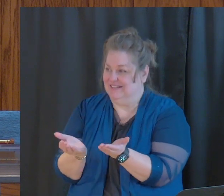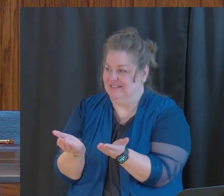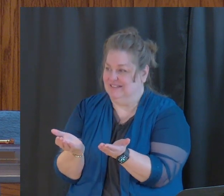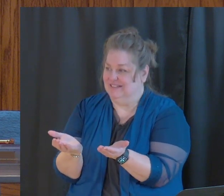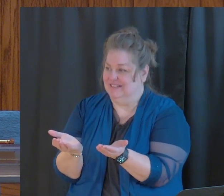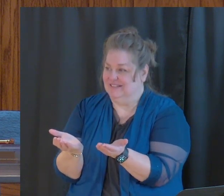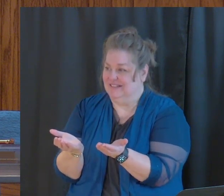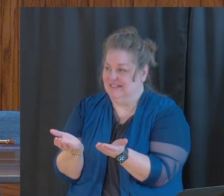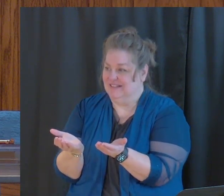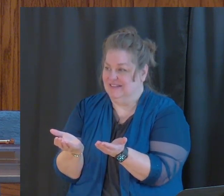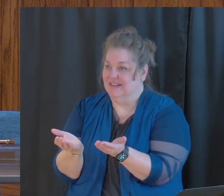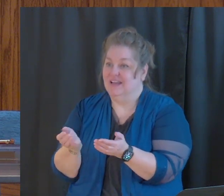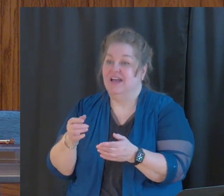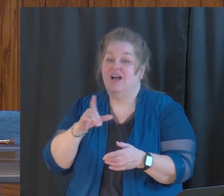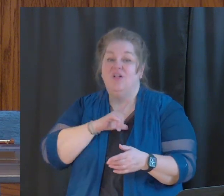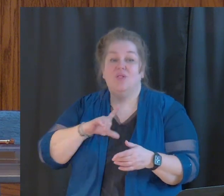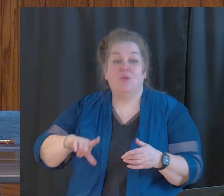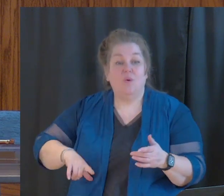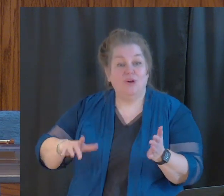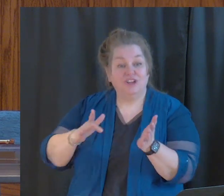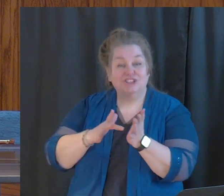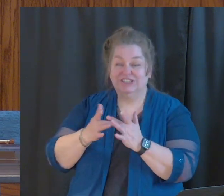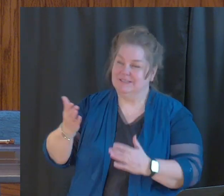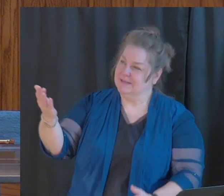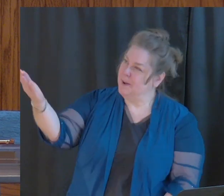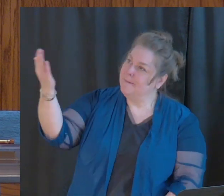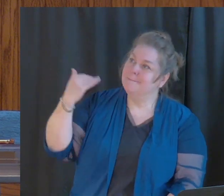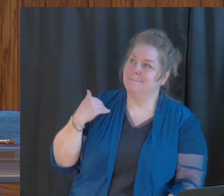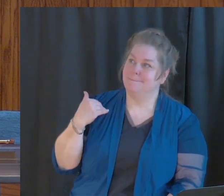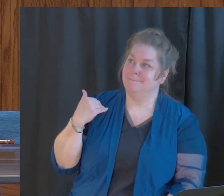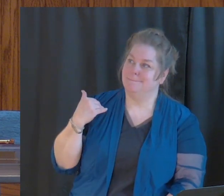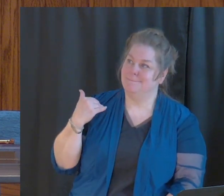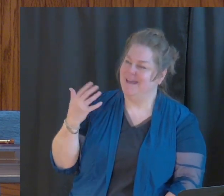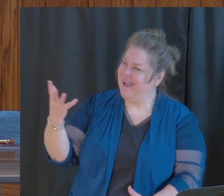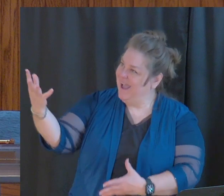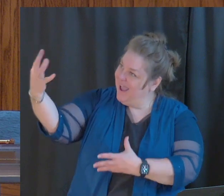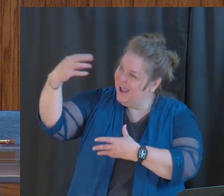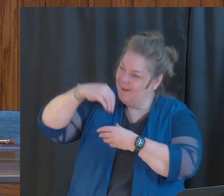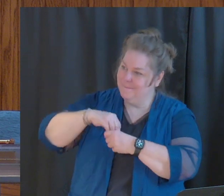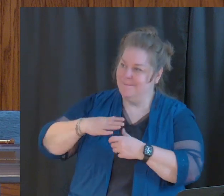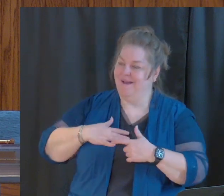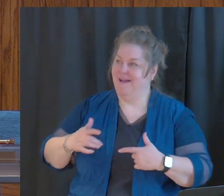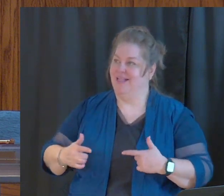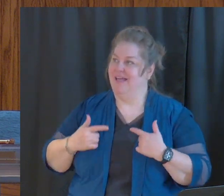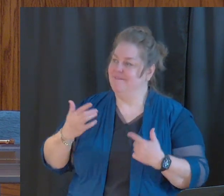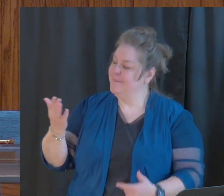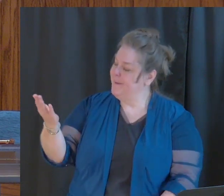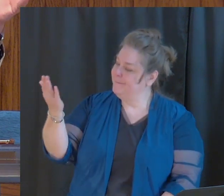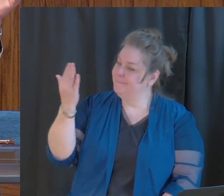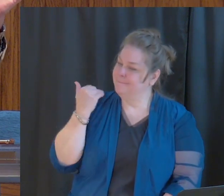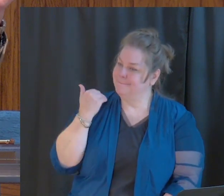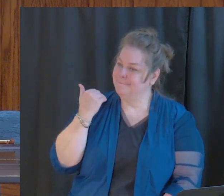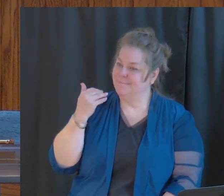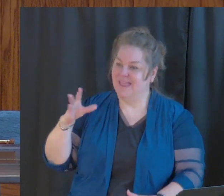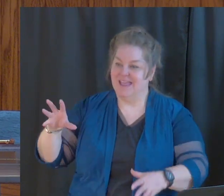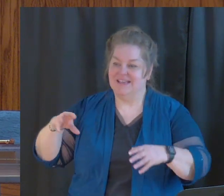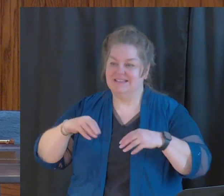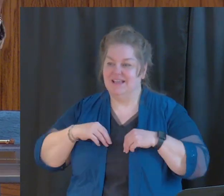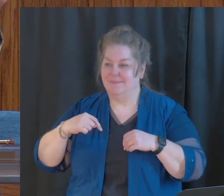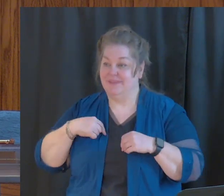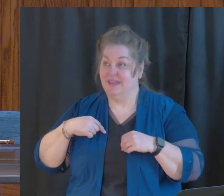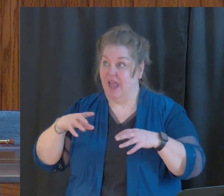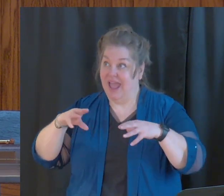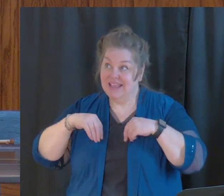if we will say, Lord Jesus, come into my life come and accept me I